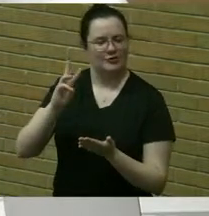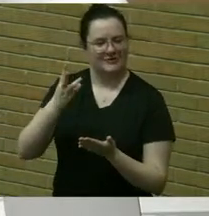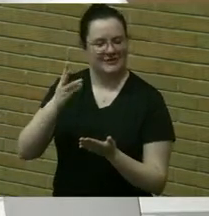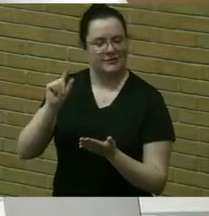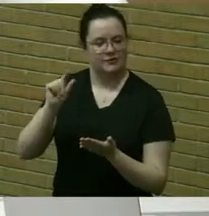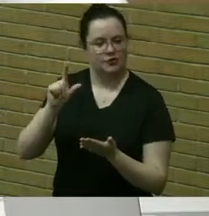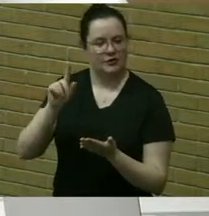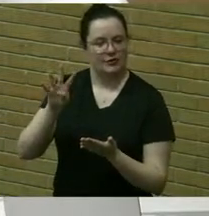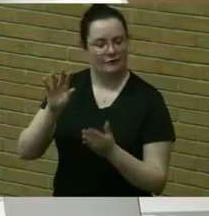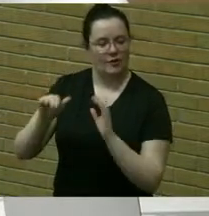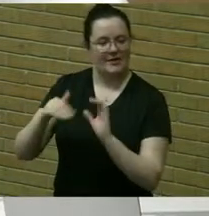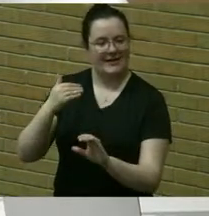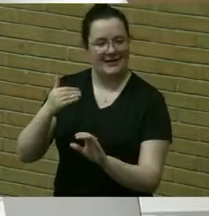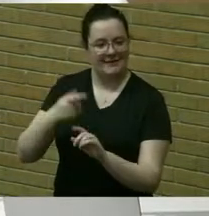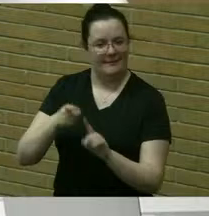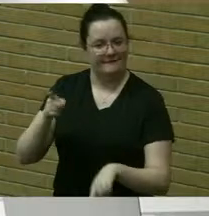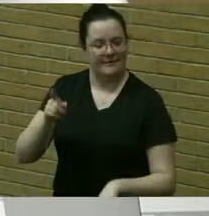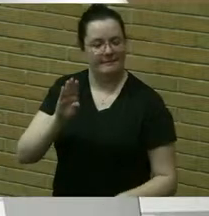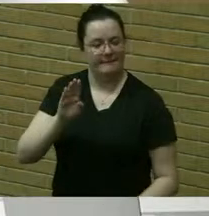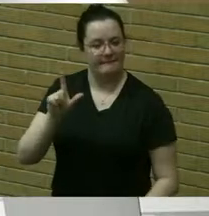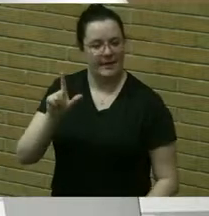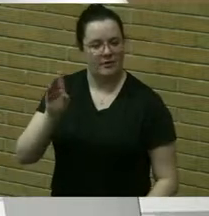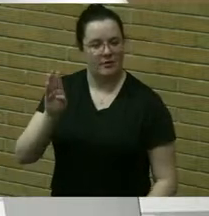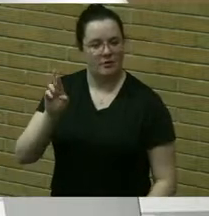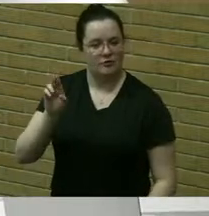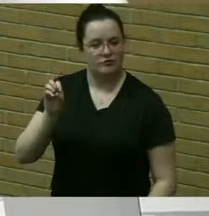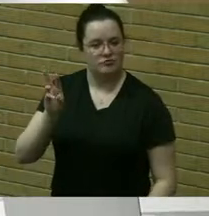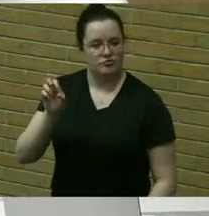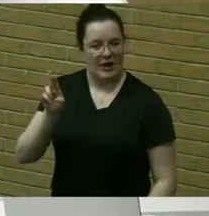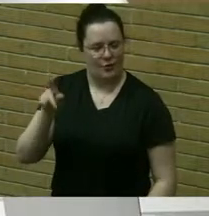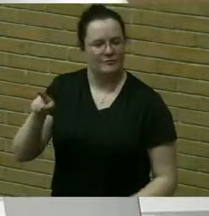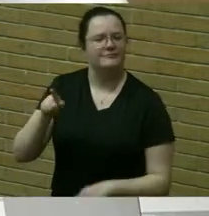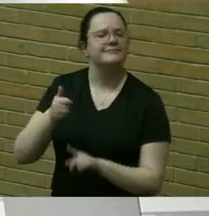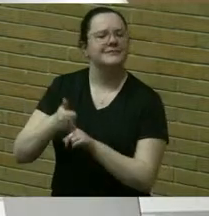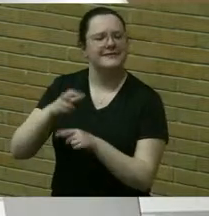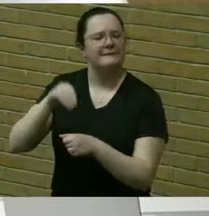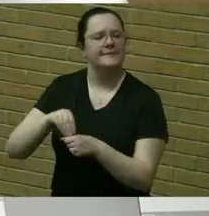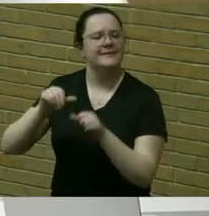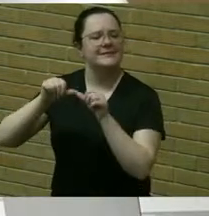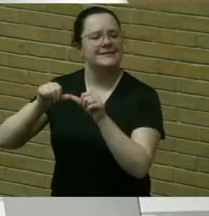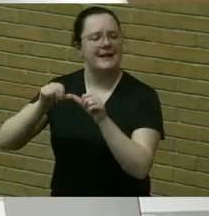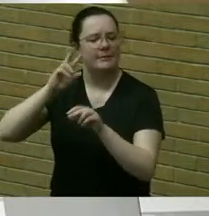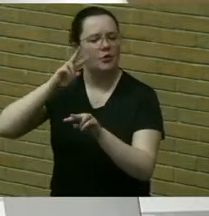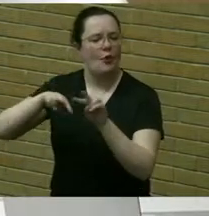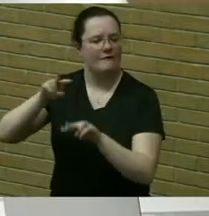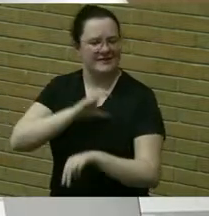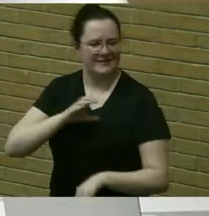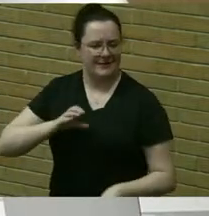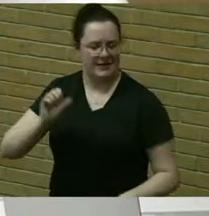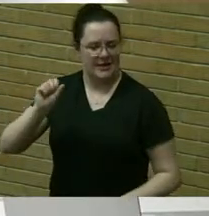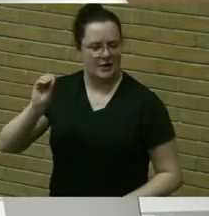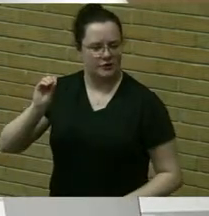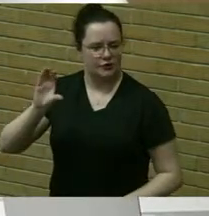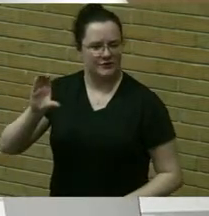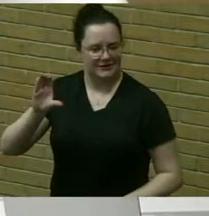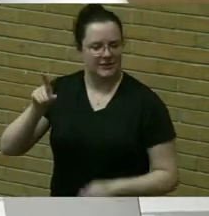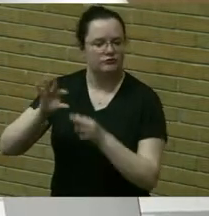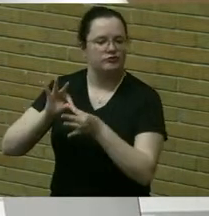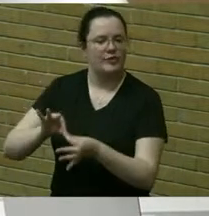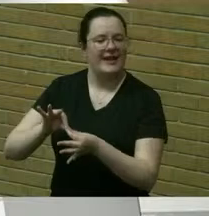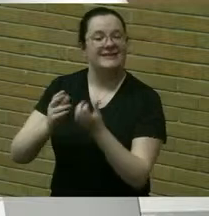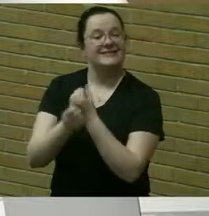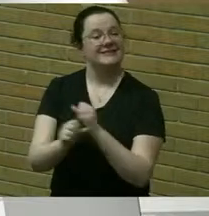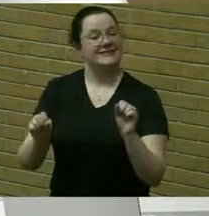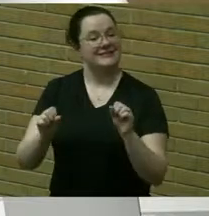email from bill brower who is a member of the sustainability oversight committee regarding safe street for safe streets